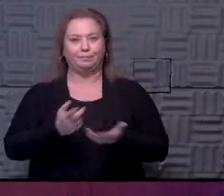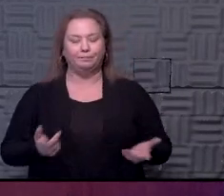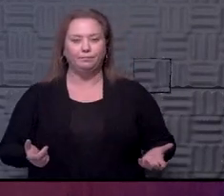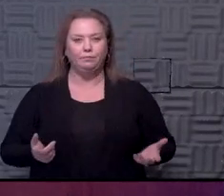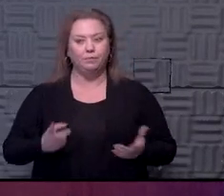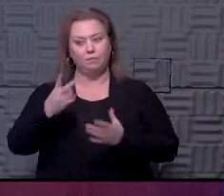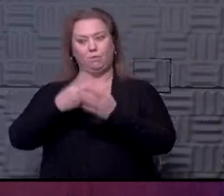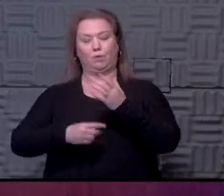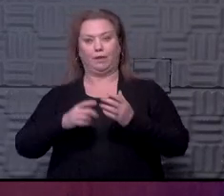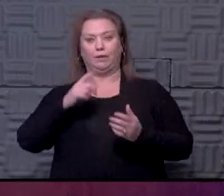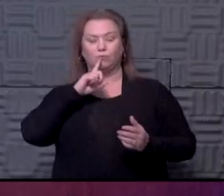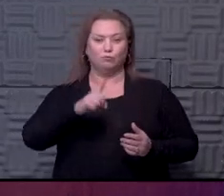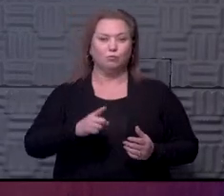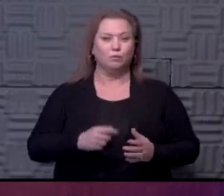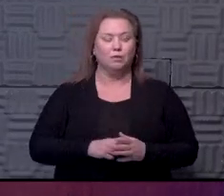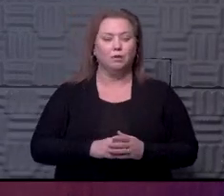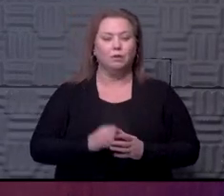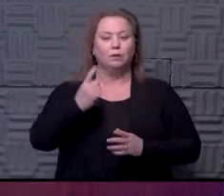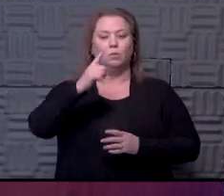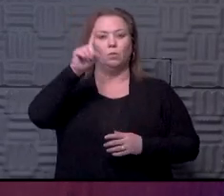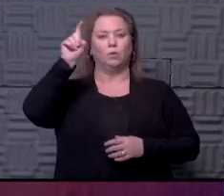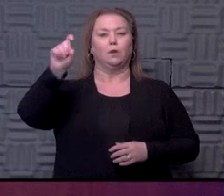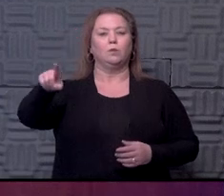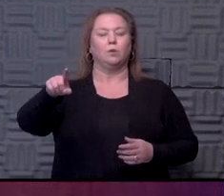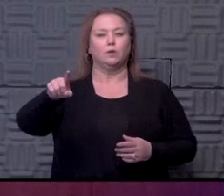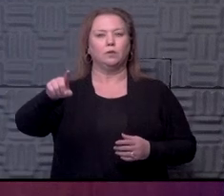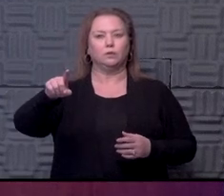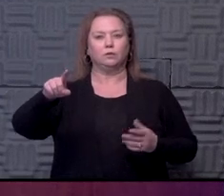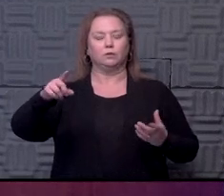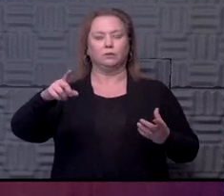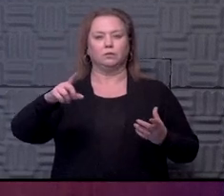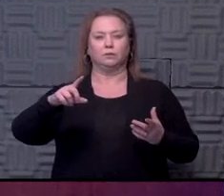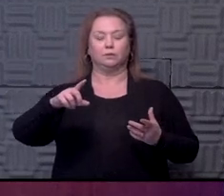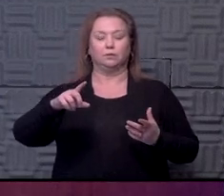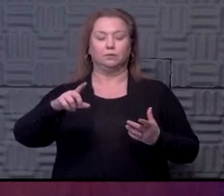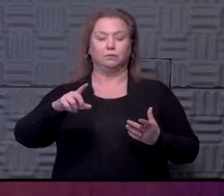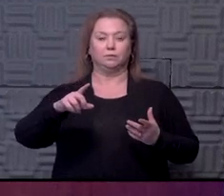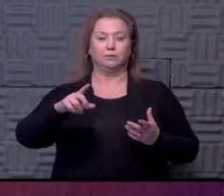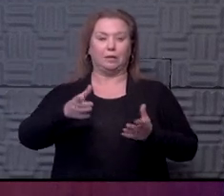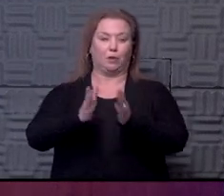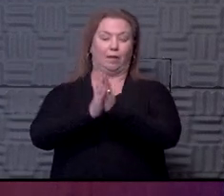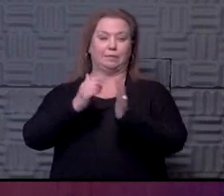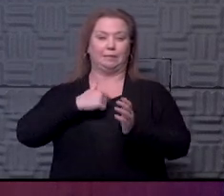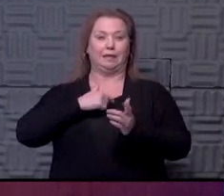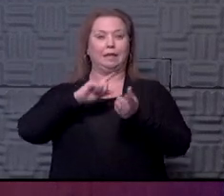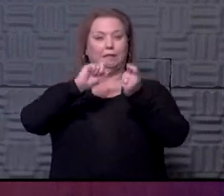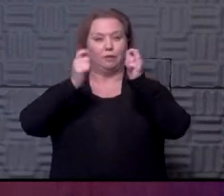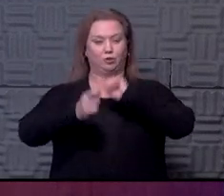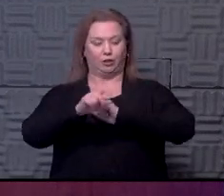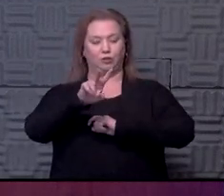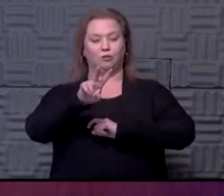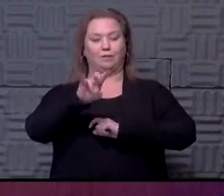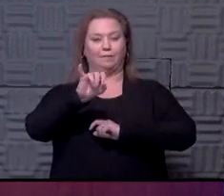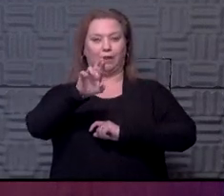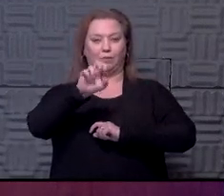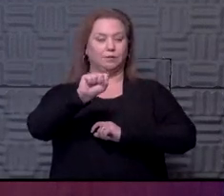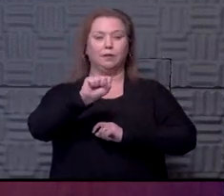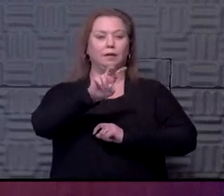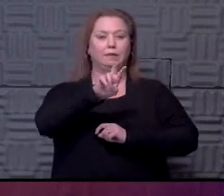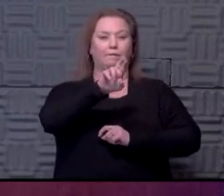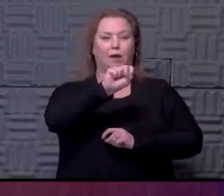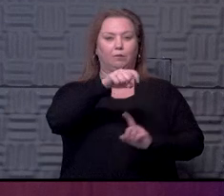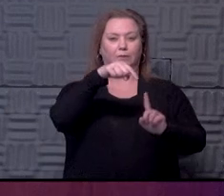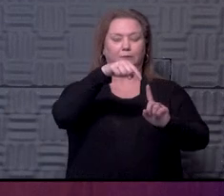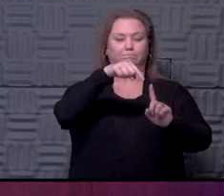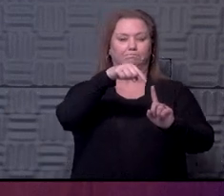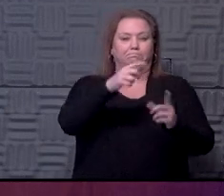And those things are very true. know, one of the questions I think that was buried in there was, is there a change in the virus? And I think we can say, well, no, the virus